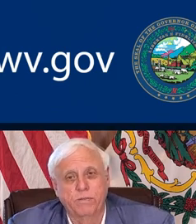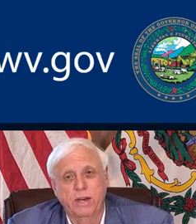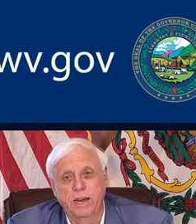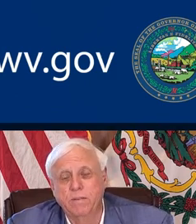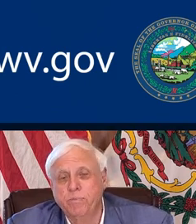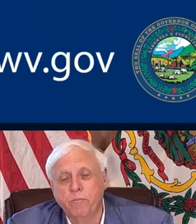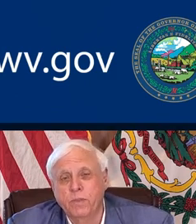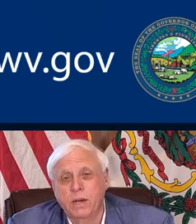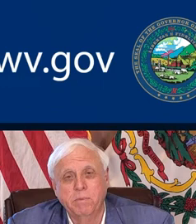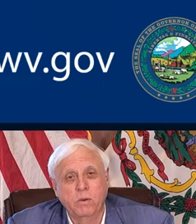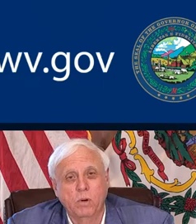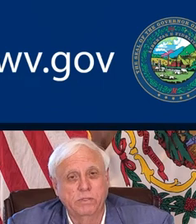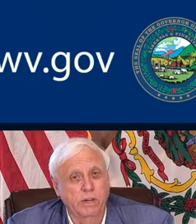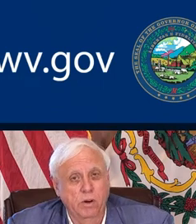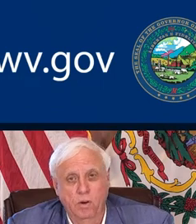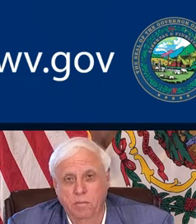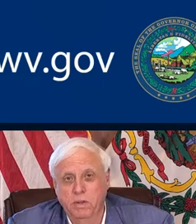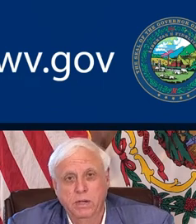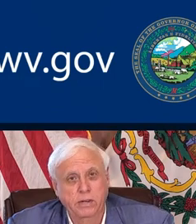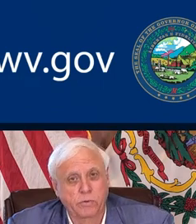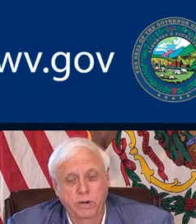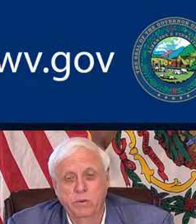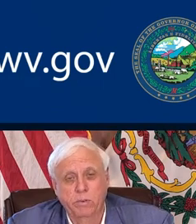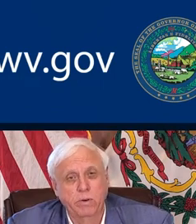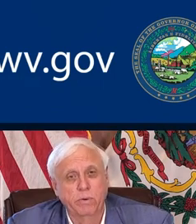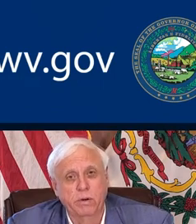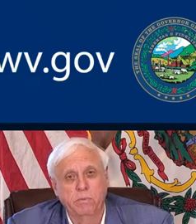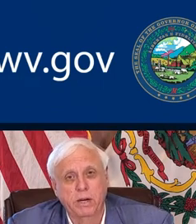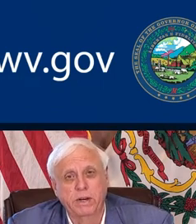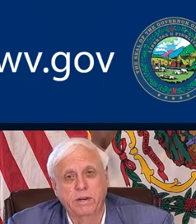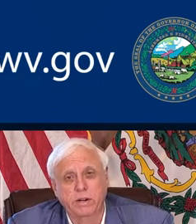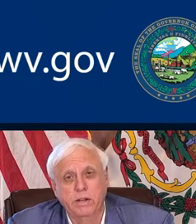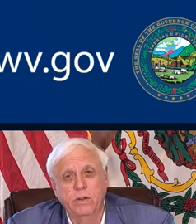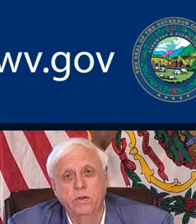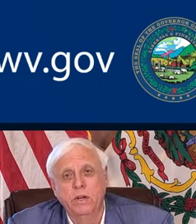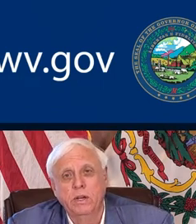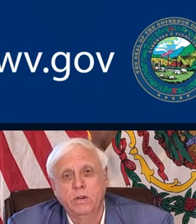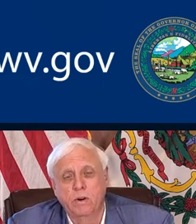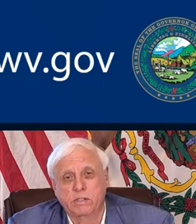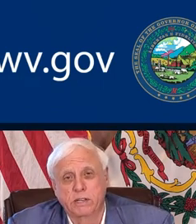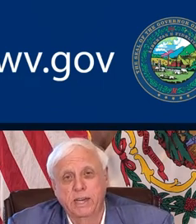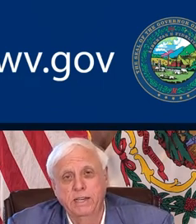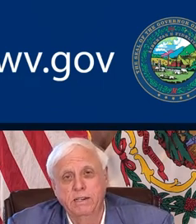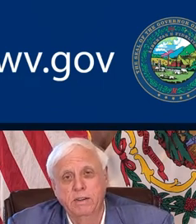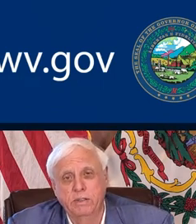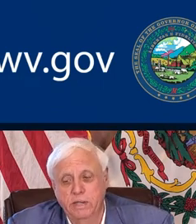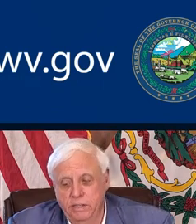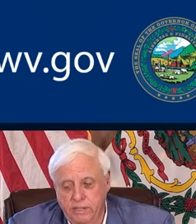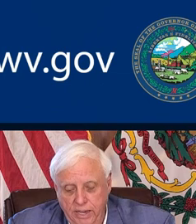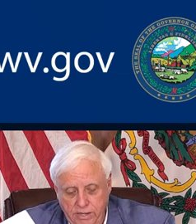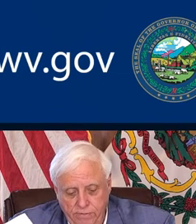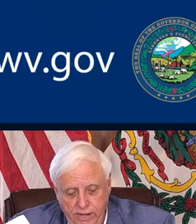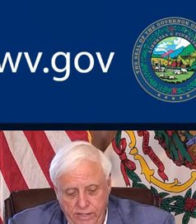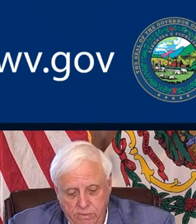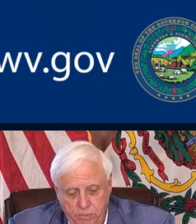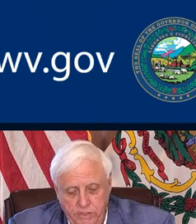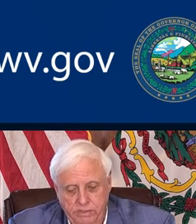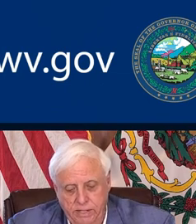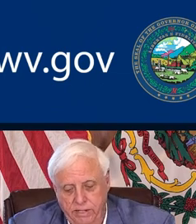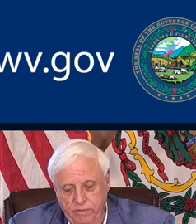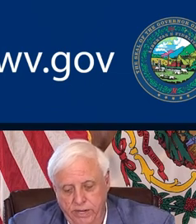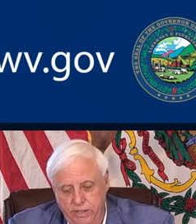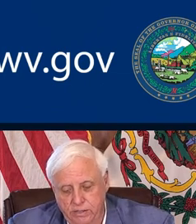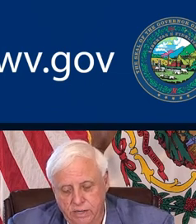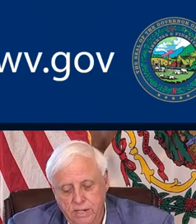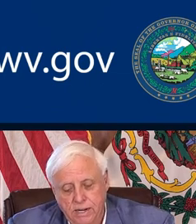qualify. I mean, what's the harm? It's real, real, real money to you, to our state and everything. Take advantage. Please